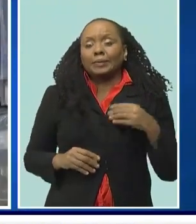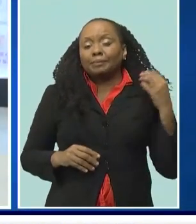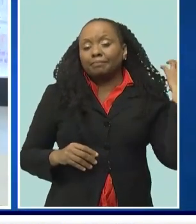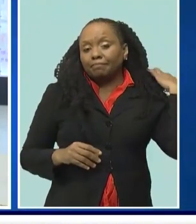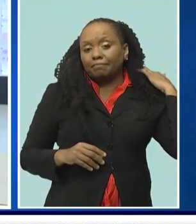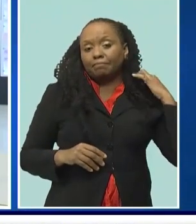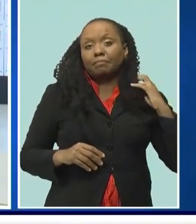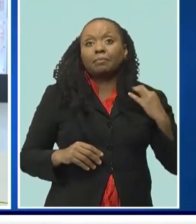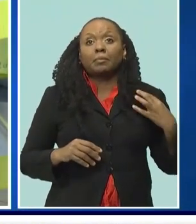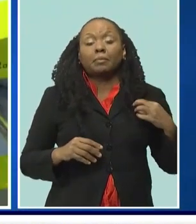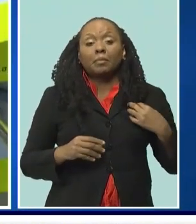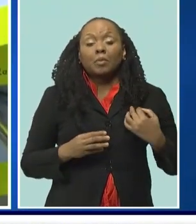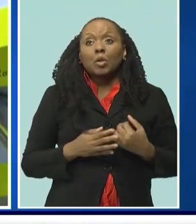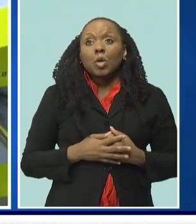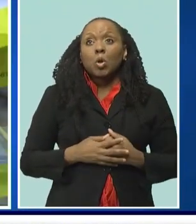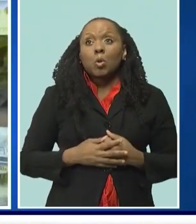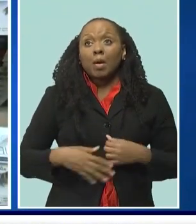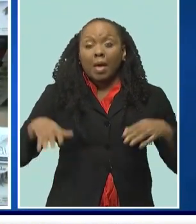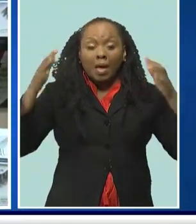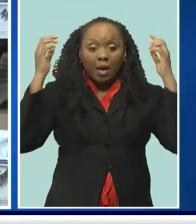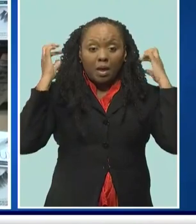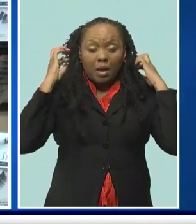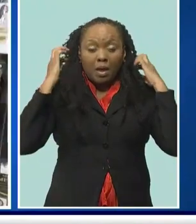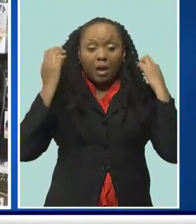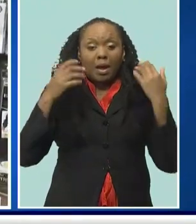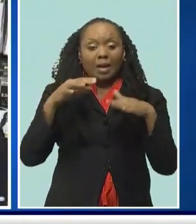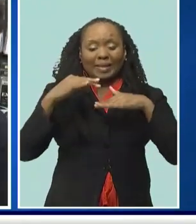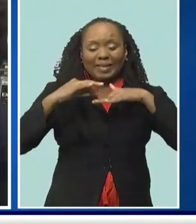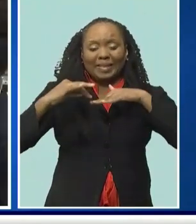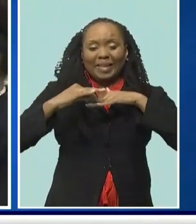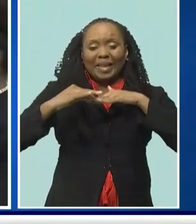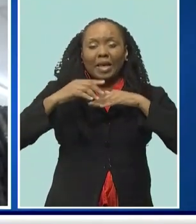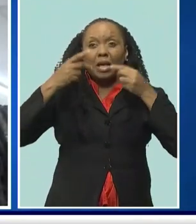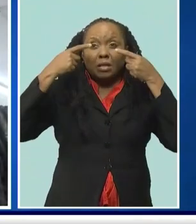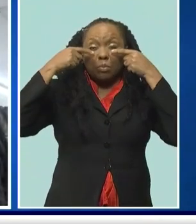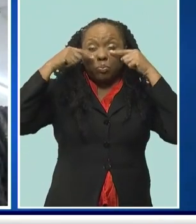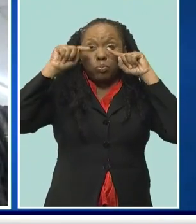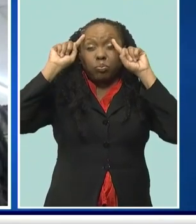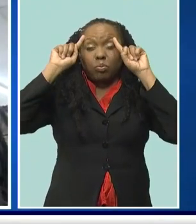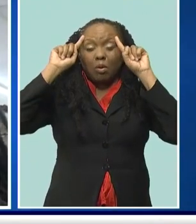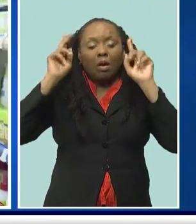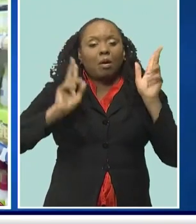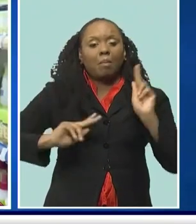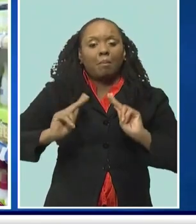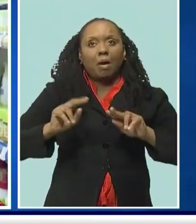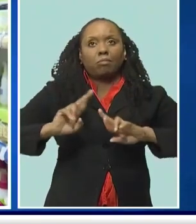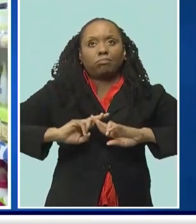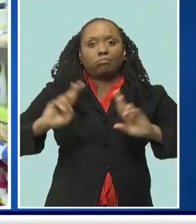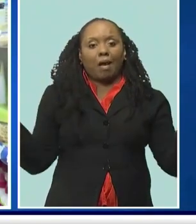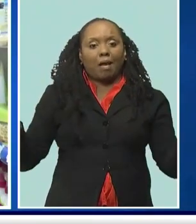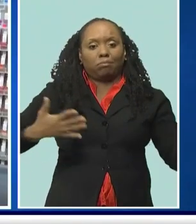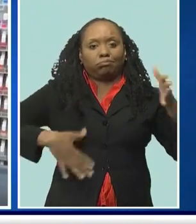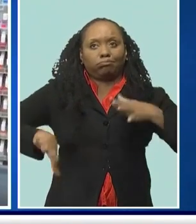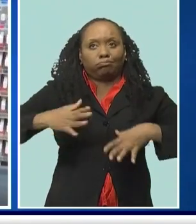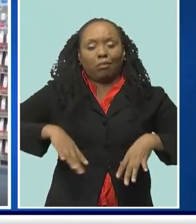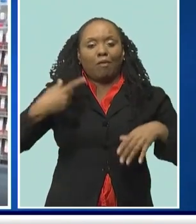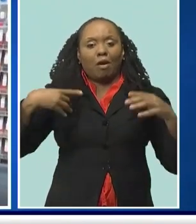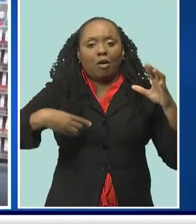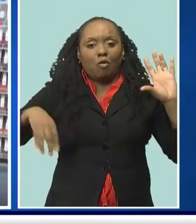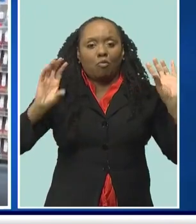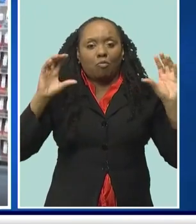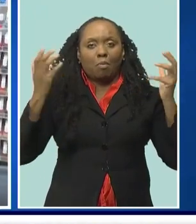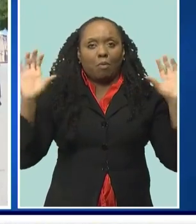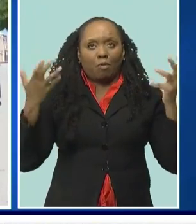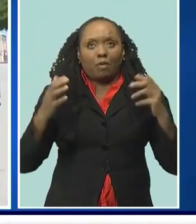nails, and eyelashes are among the top sellers as the Barbadians enhance their appearance for the various crop-over events. Number one beauty supply